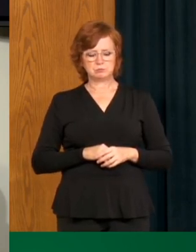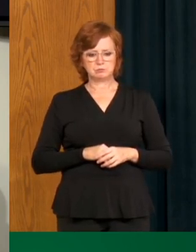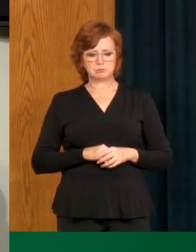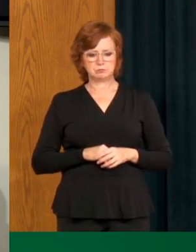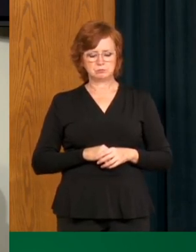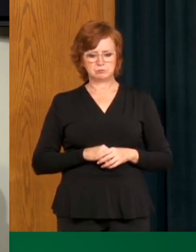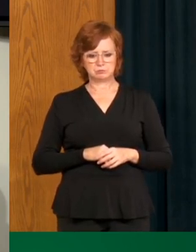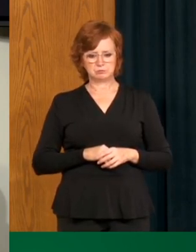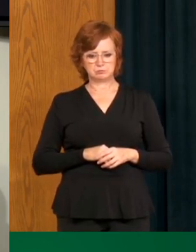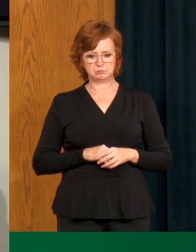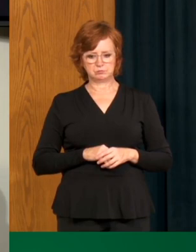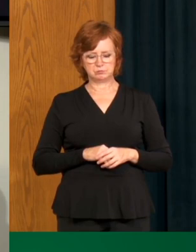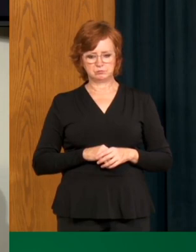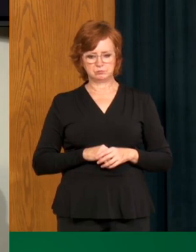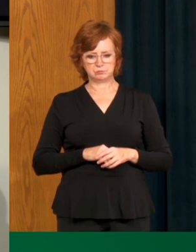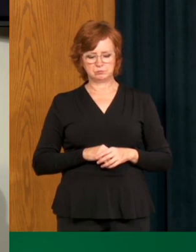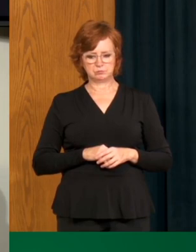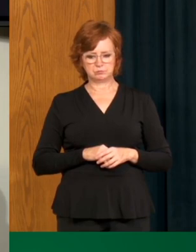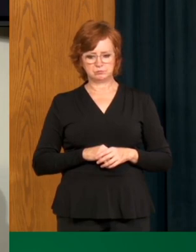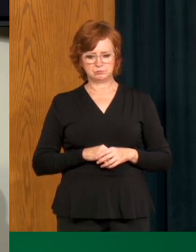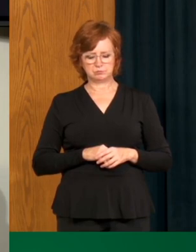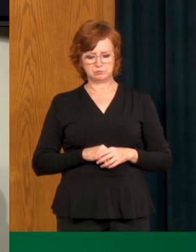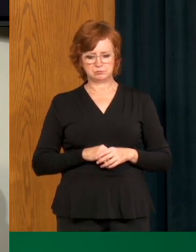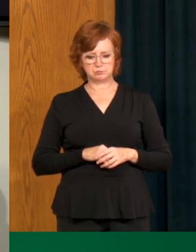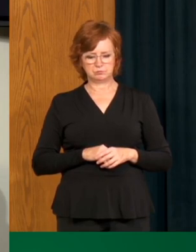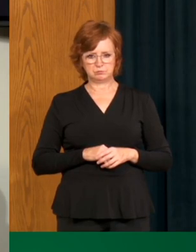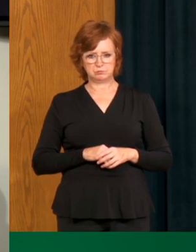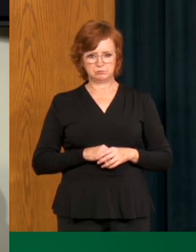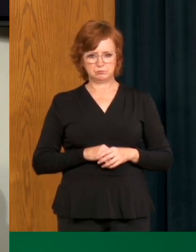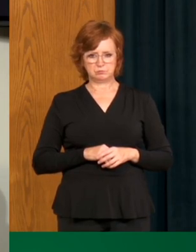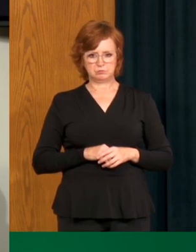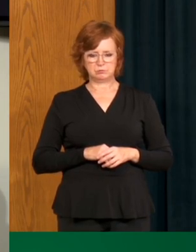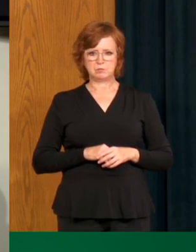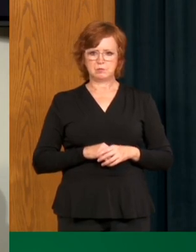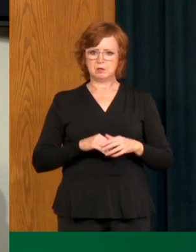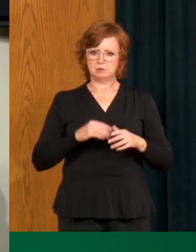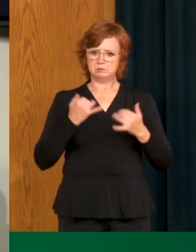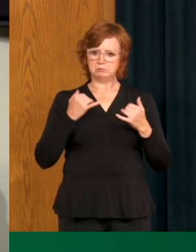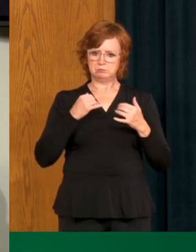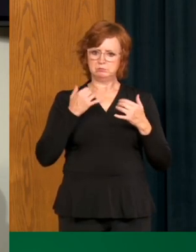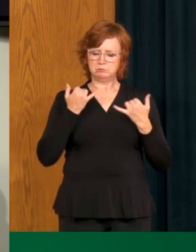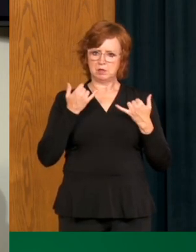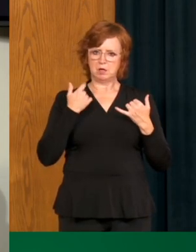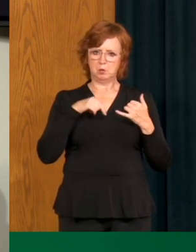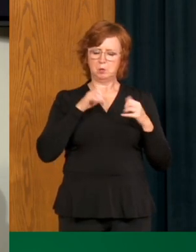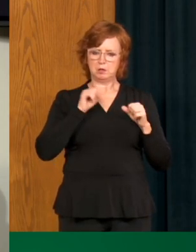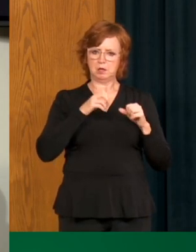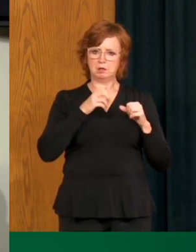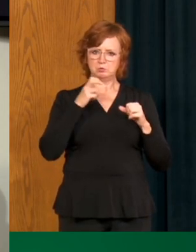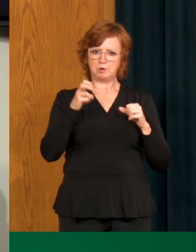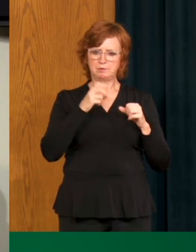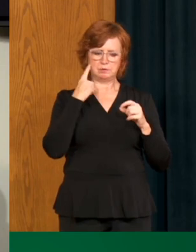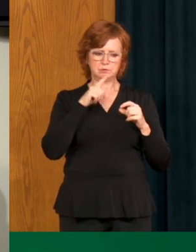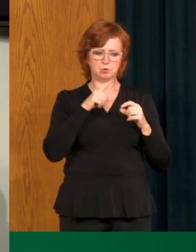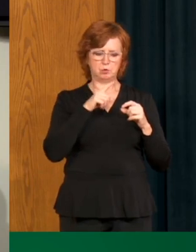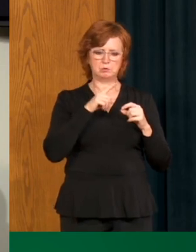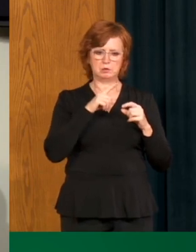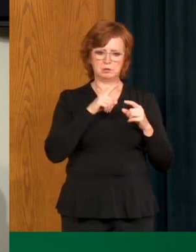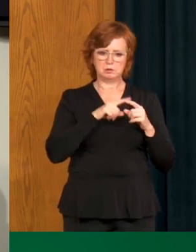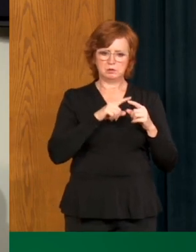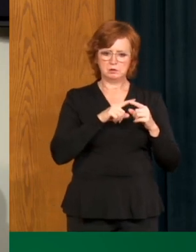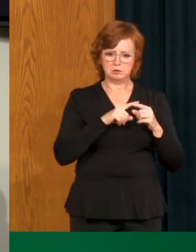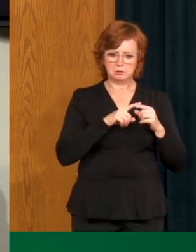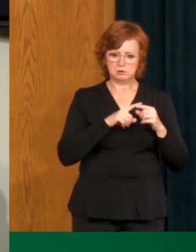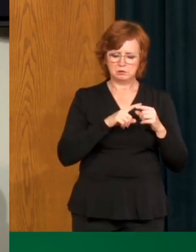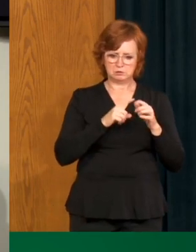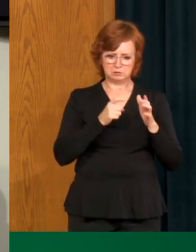now able to travel for, uh, you know, not just essential business or essential family visit, but for, you know, routine business